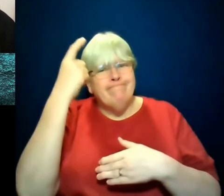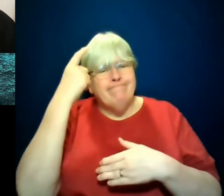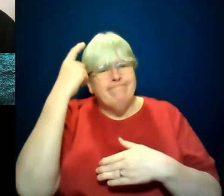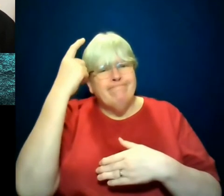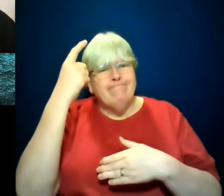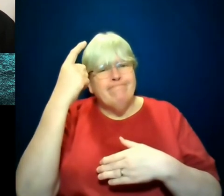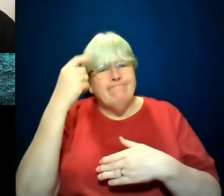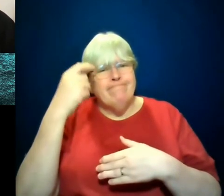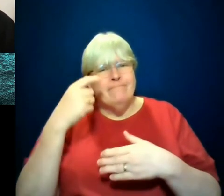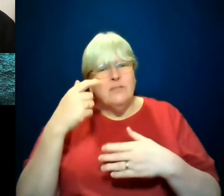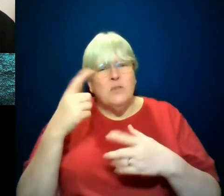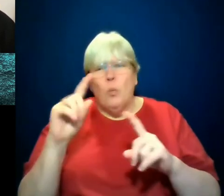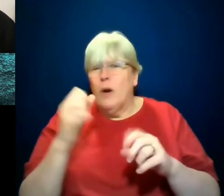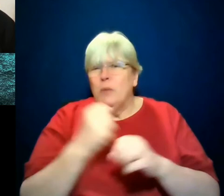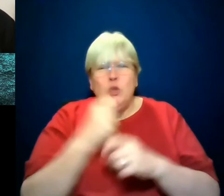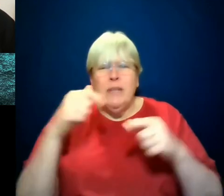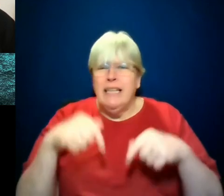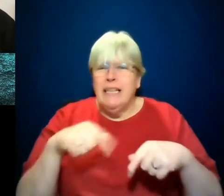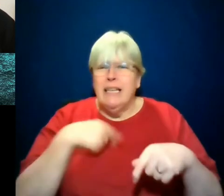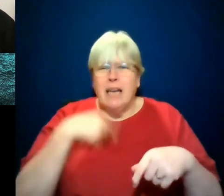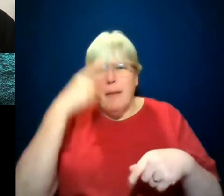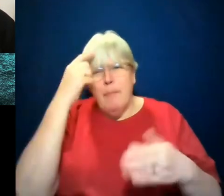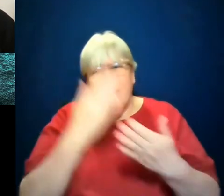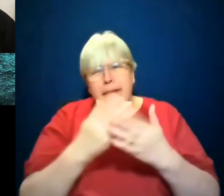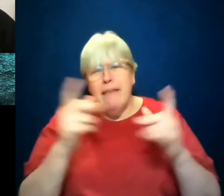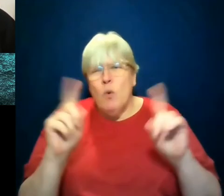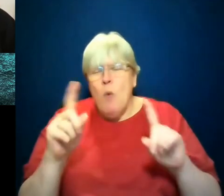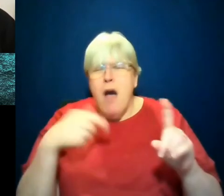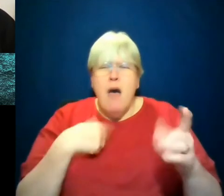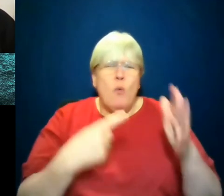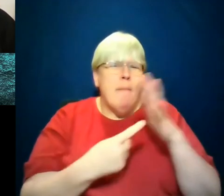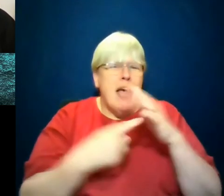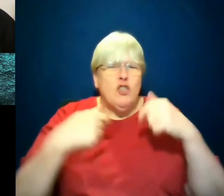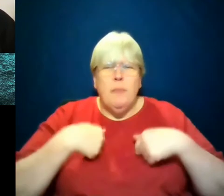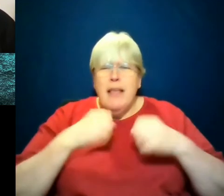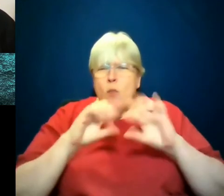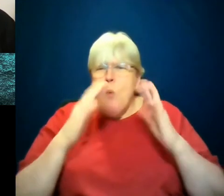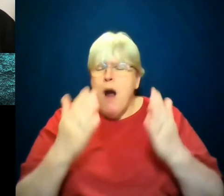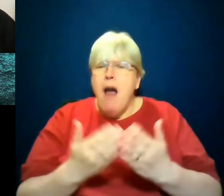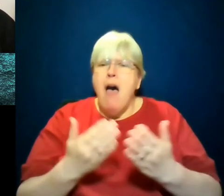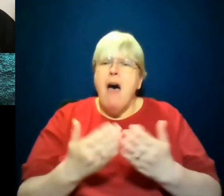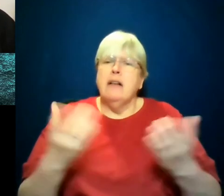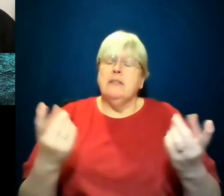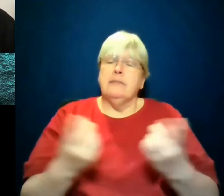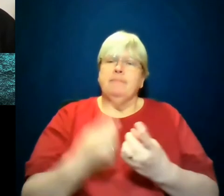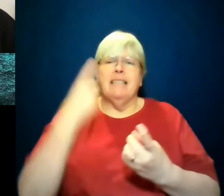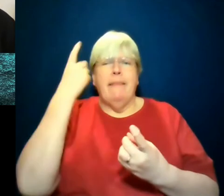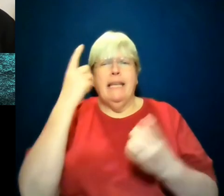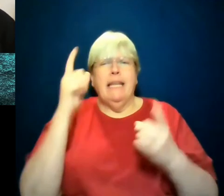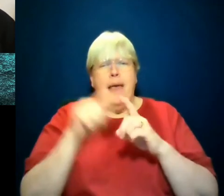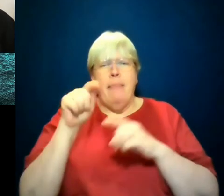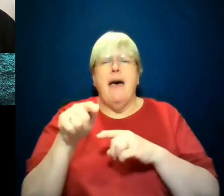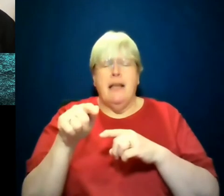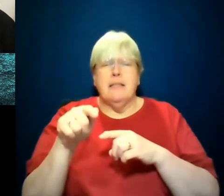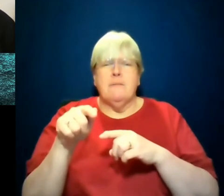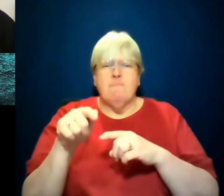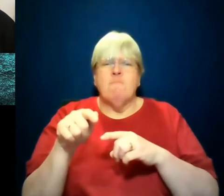existential, what are we all doing here? What do I believe? What matters to me in this world? And I think that kind of thinking, that kind of work would have